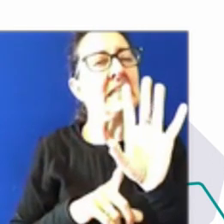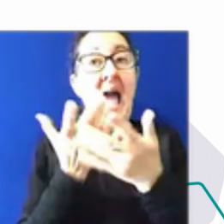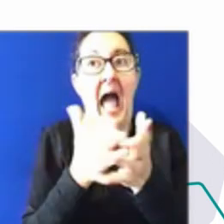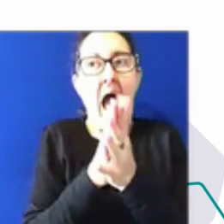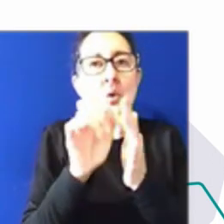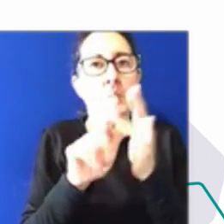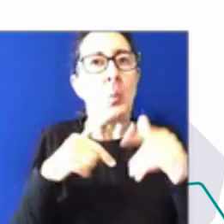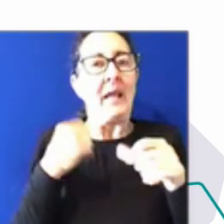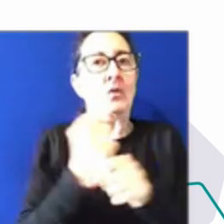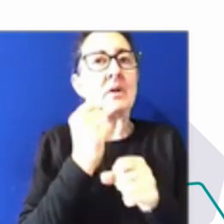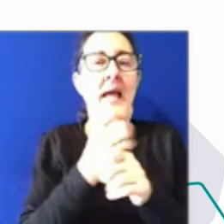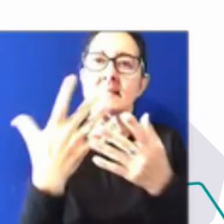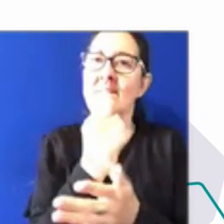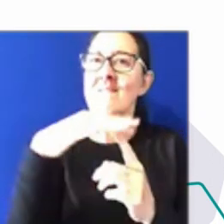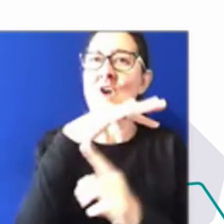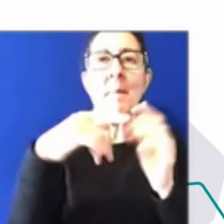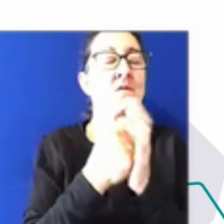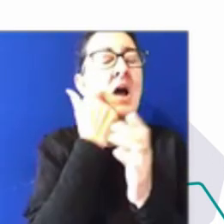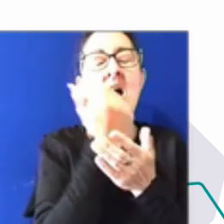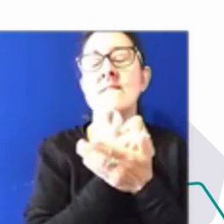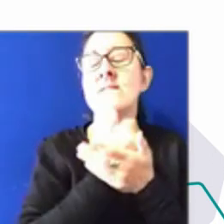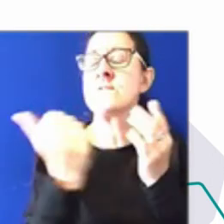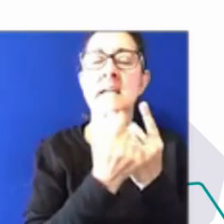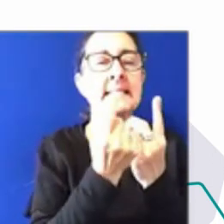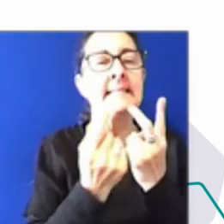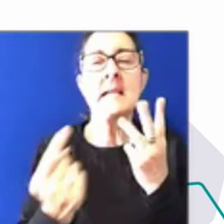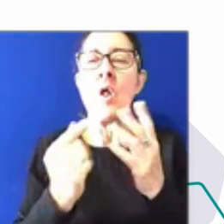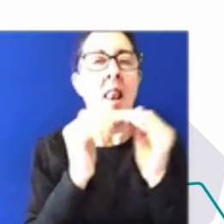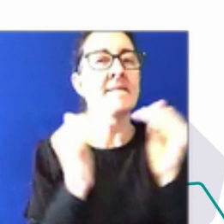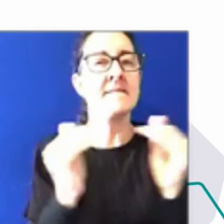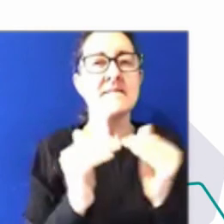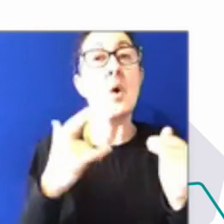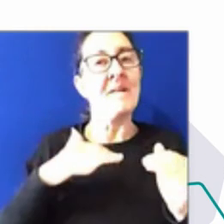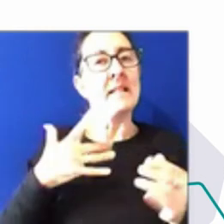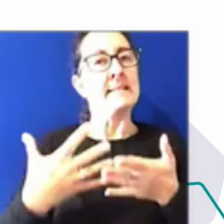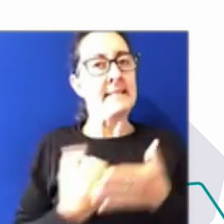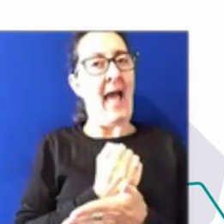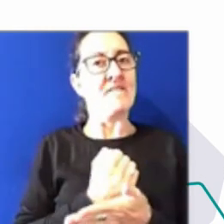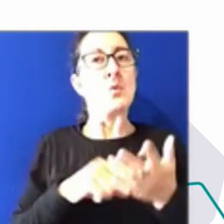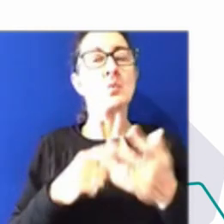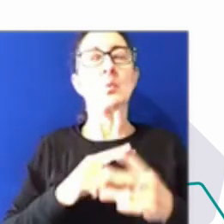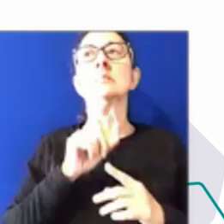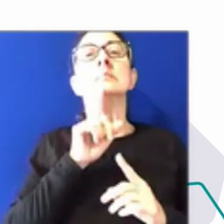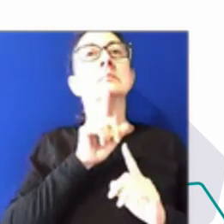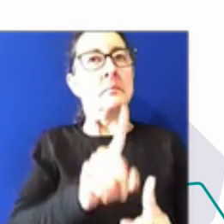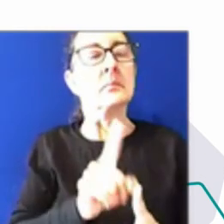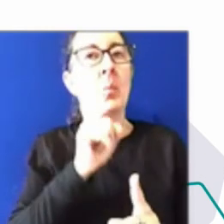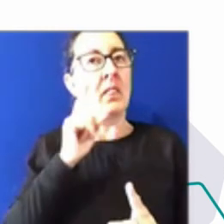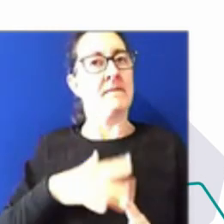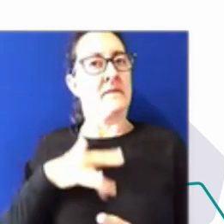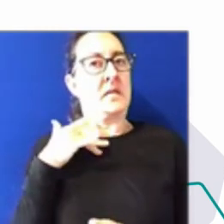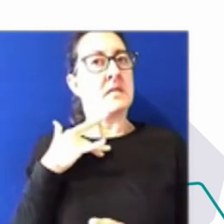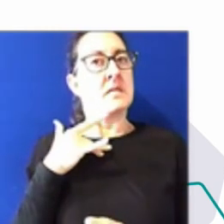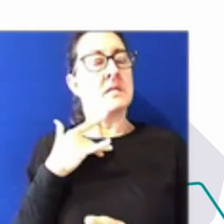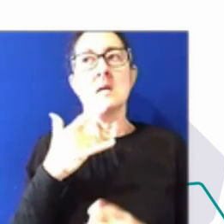to feel safe, that they can speak out, that there are no reprisals for speaking out, that there are appropriate processes put in place,